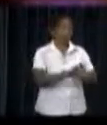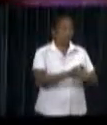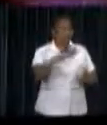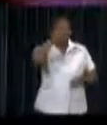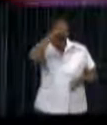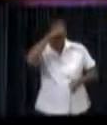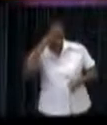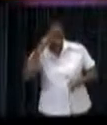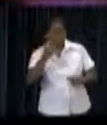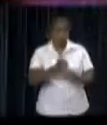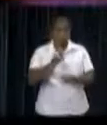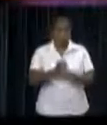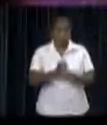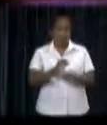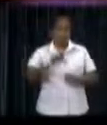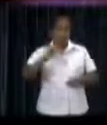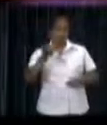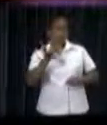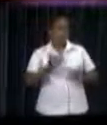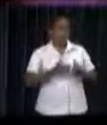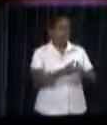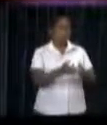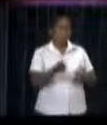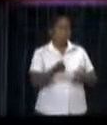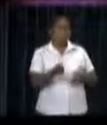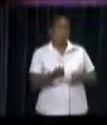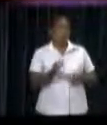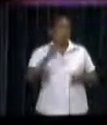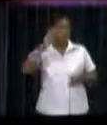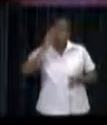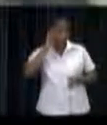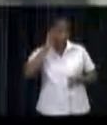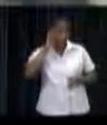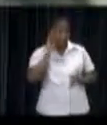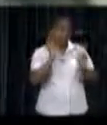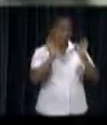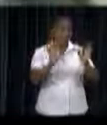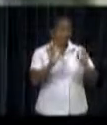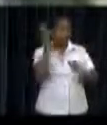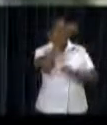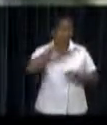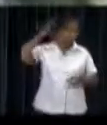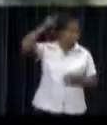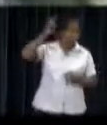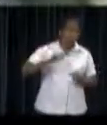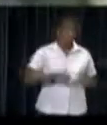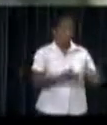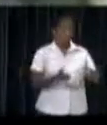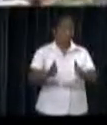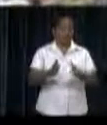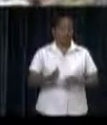a professional Coast Guard, which should improve safety on our waters, rewarded. With lots of enthusiasm,